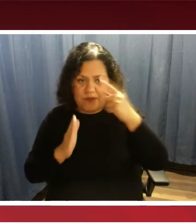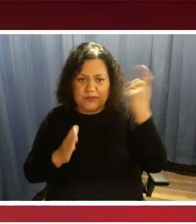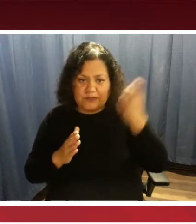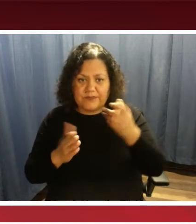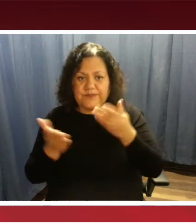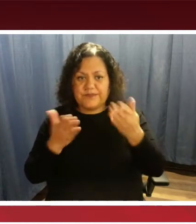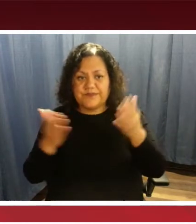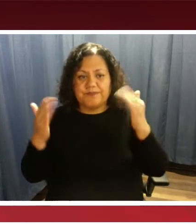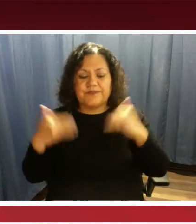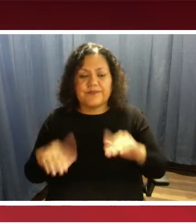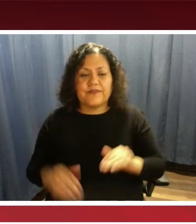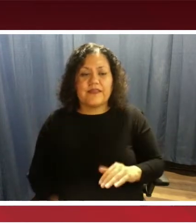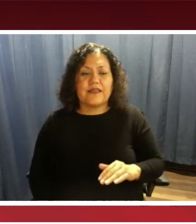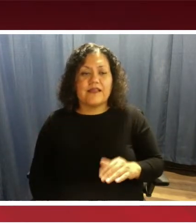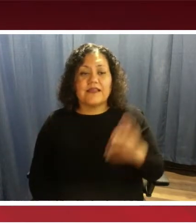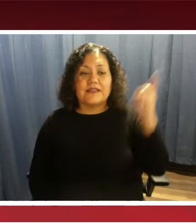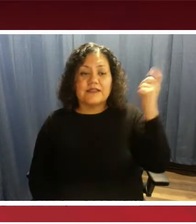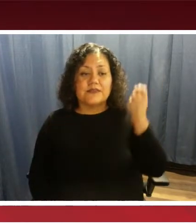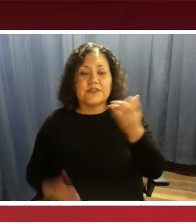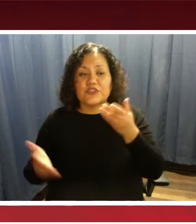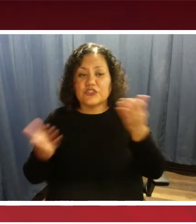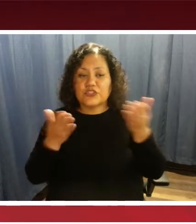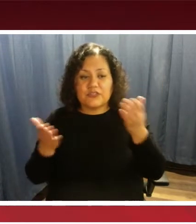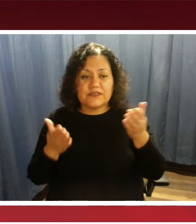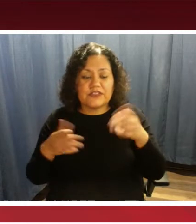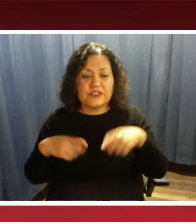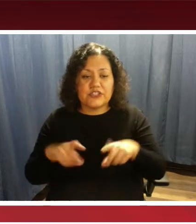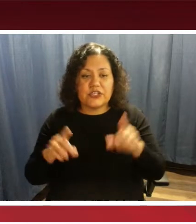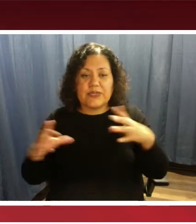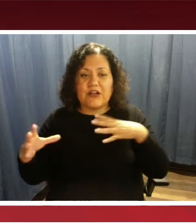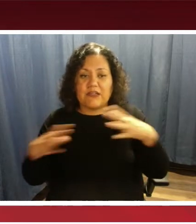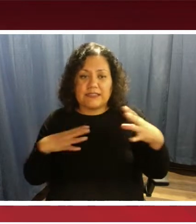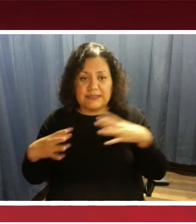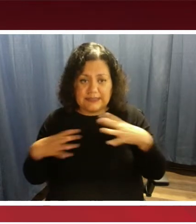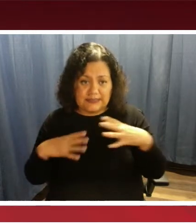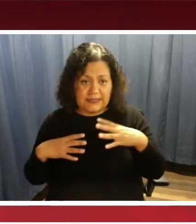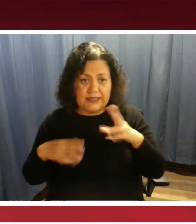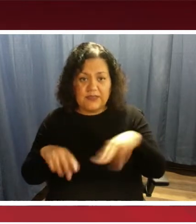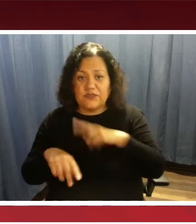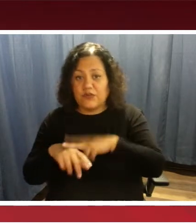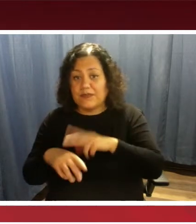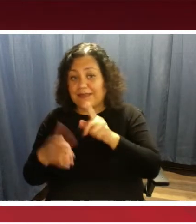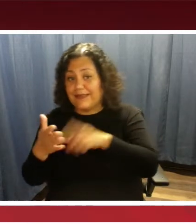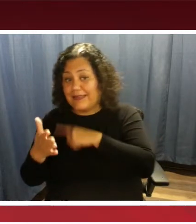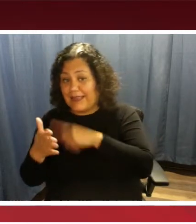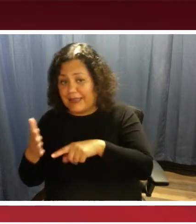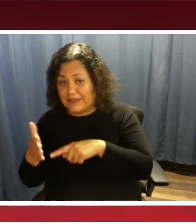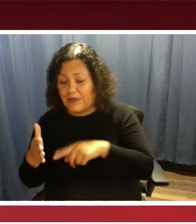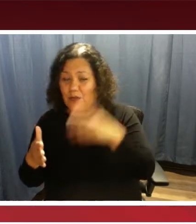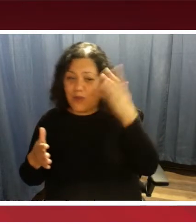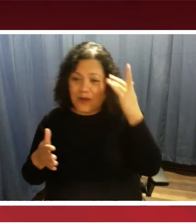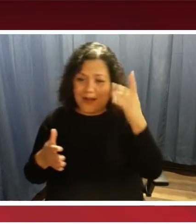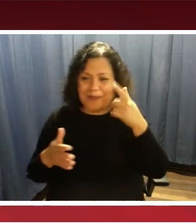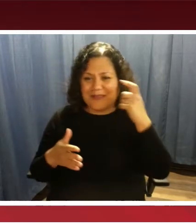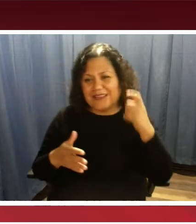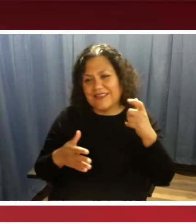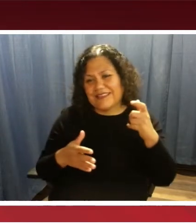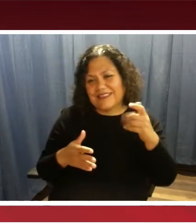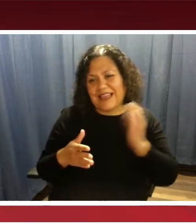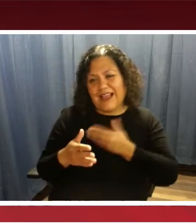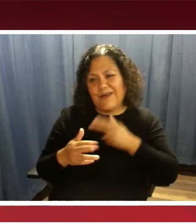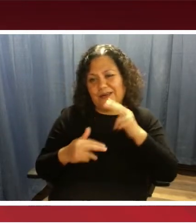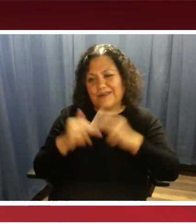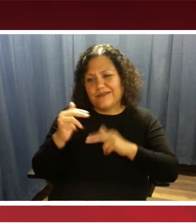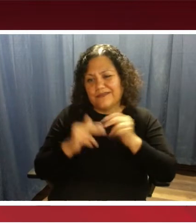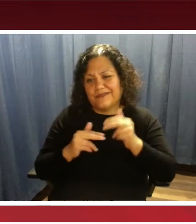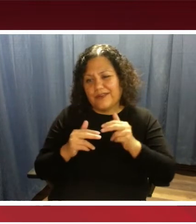So subscription service during holidays are normally canceled. This is because the facilities are closed and